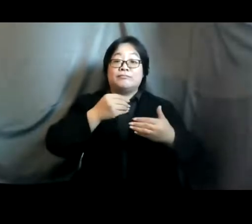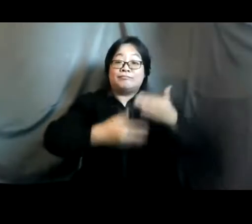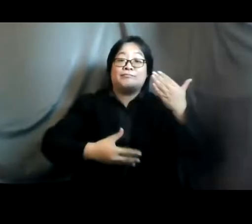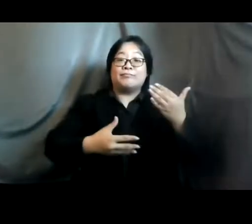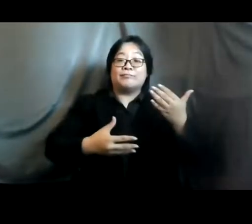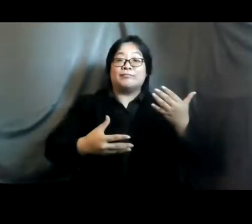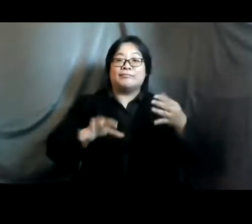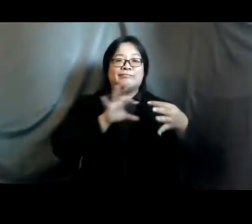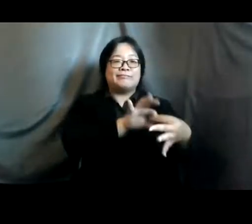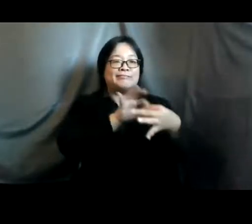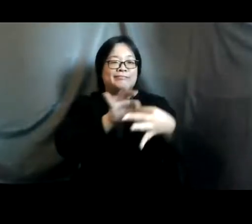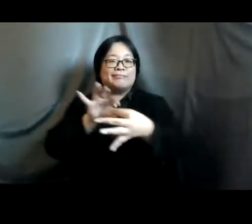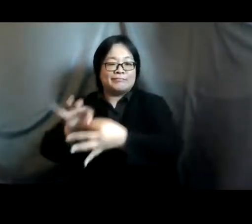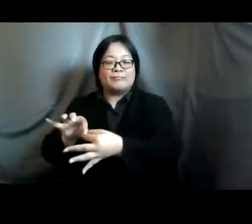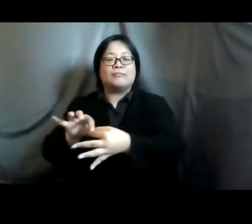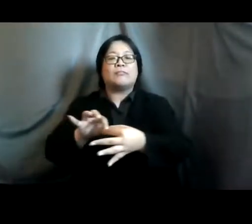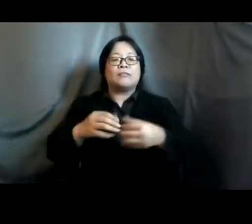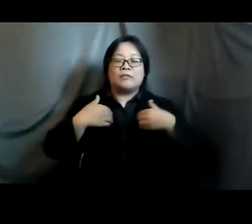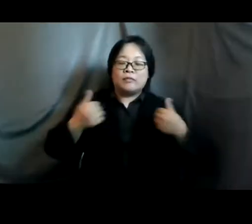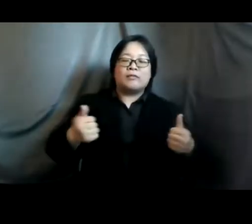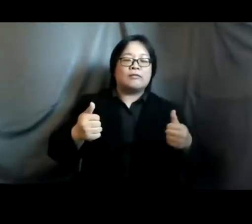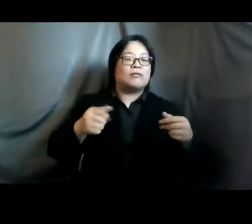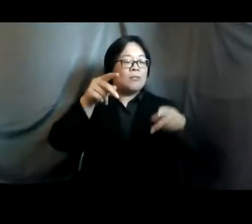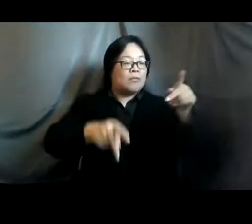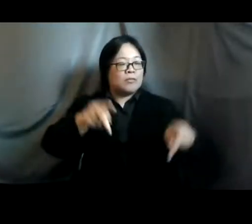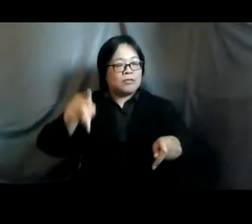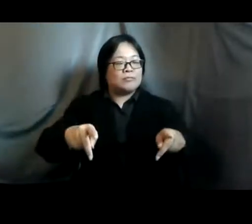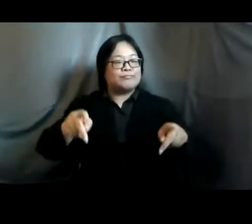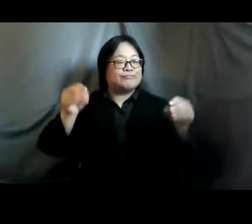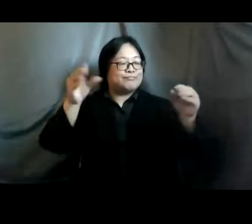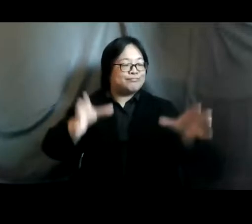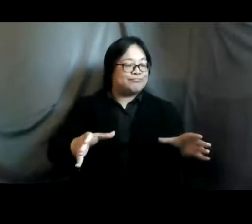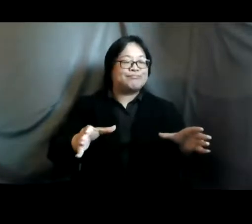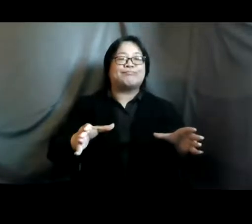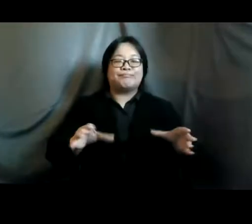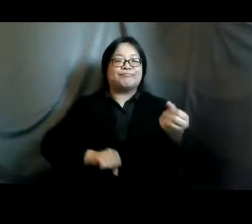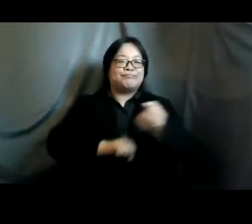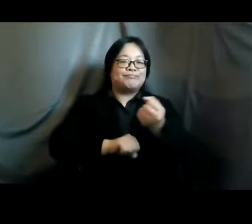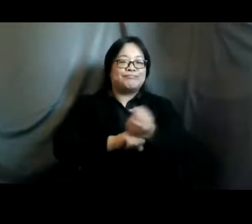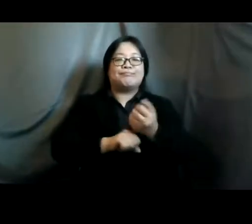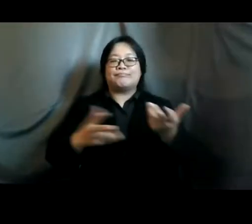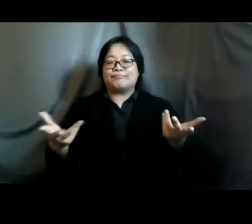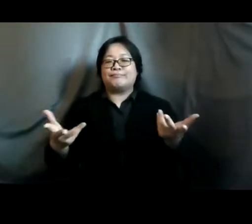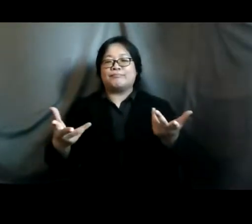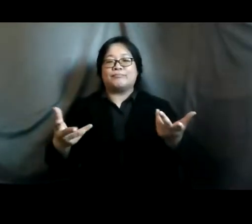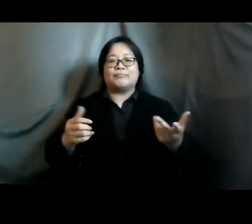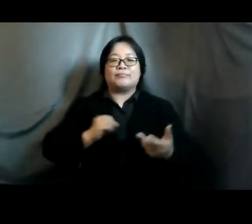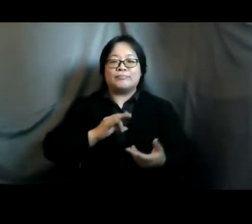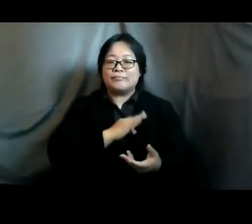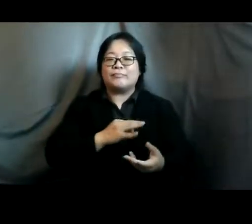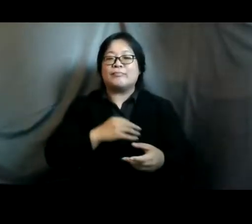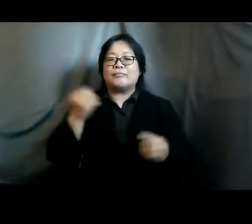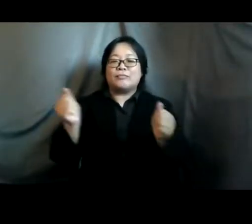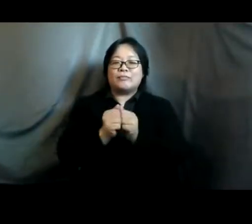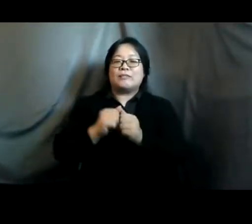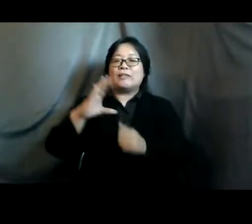collaboration with uh health and population teachers and uh in support with fban field workers followed with the cascading model